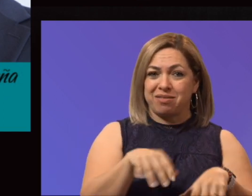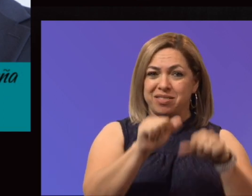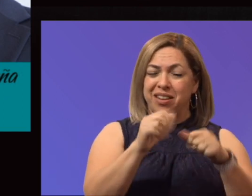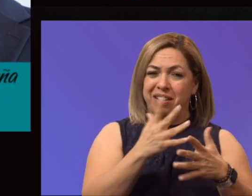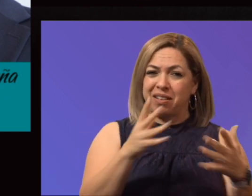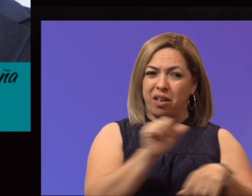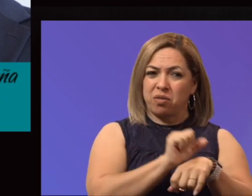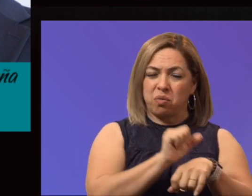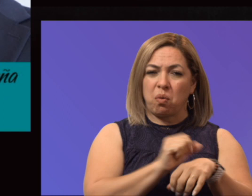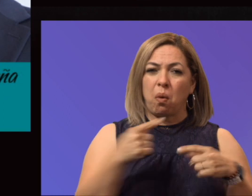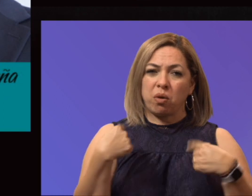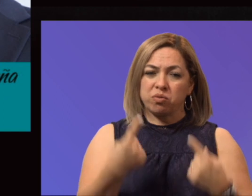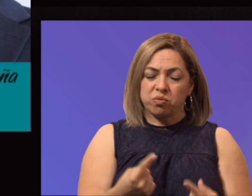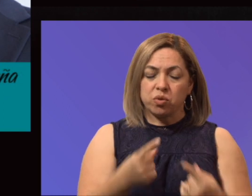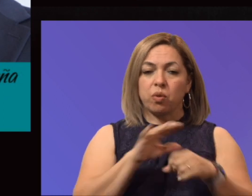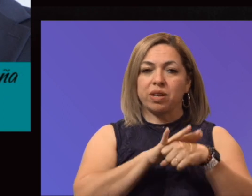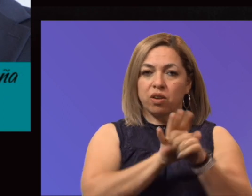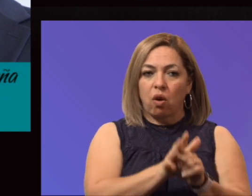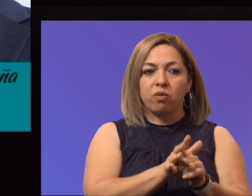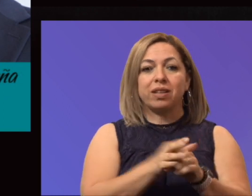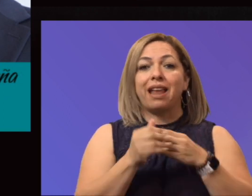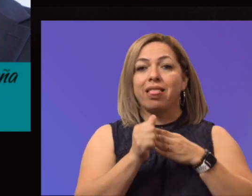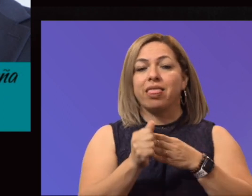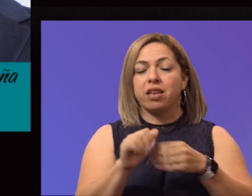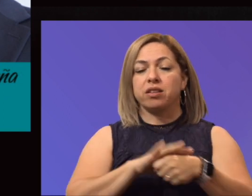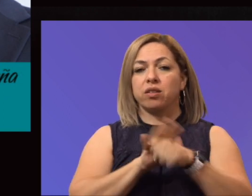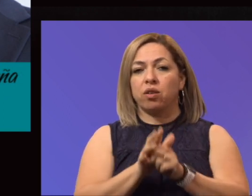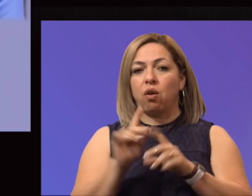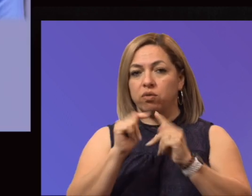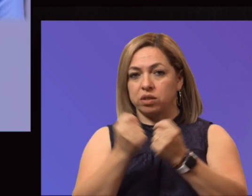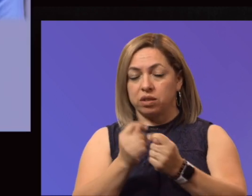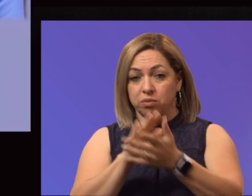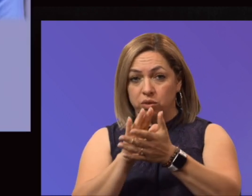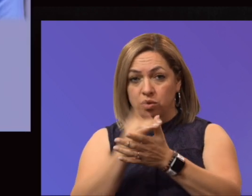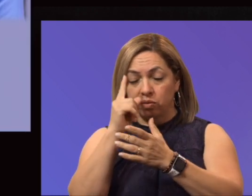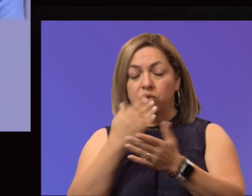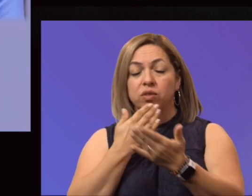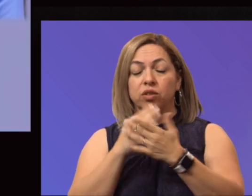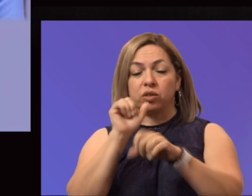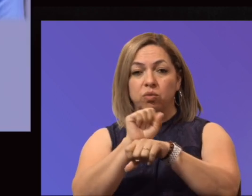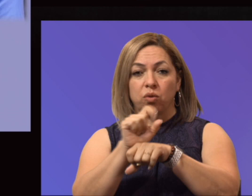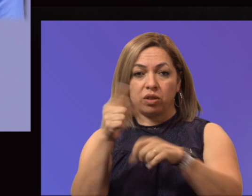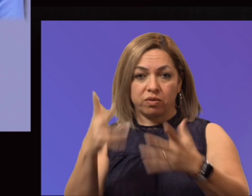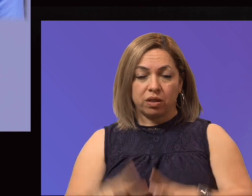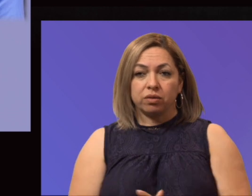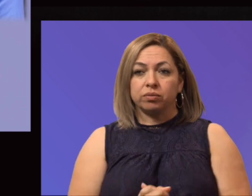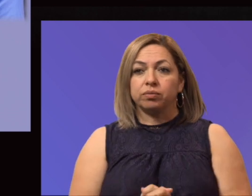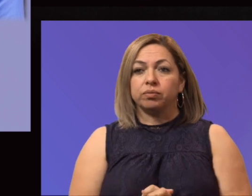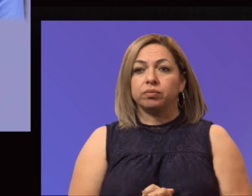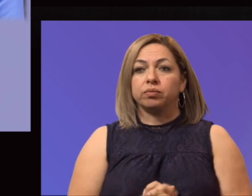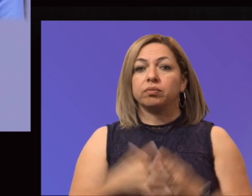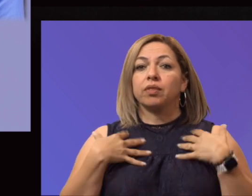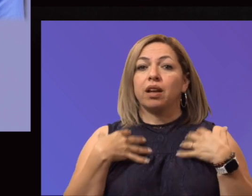leading the COVID team. So congratulations to each of you for the great work that you have done. Our Health and CTE